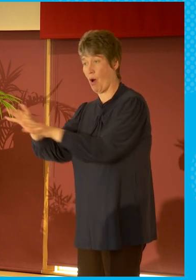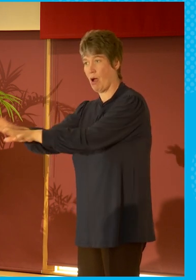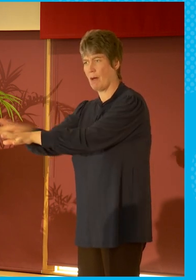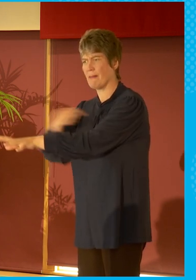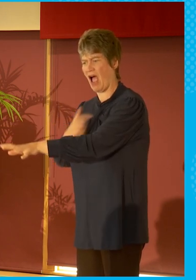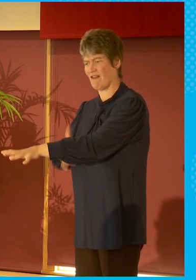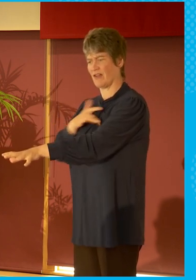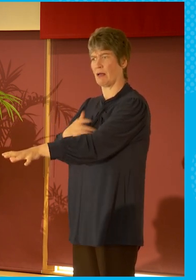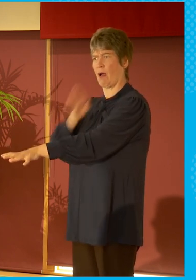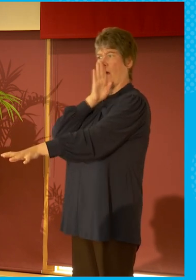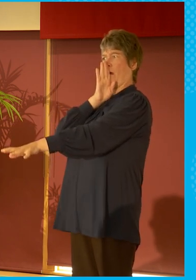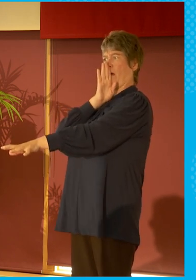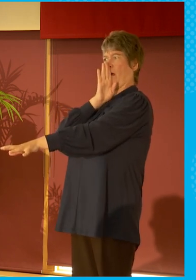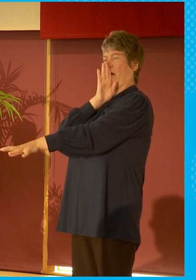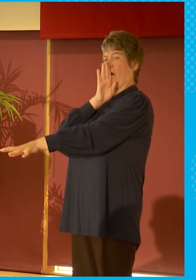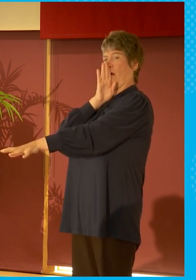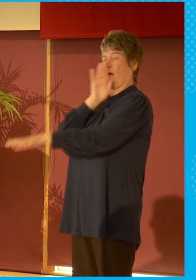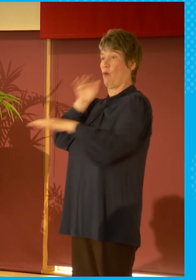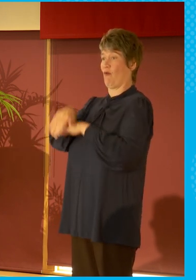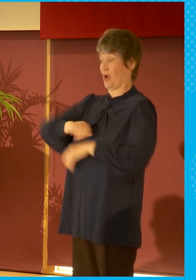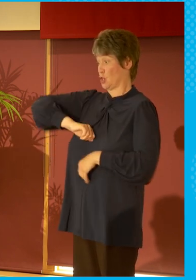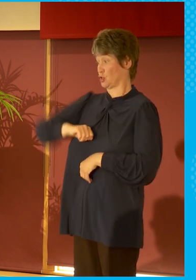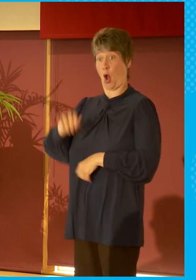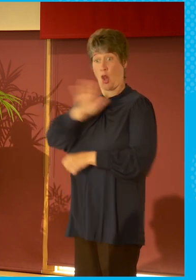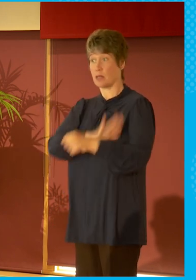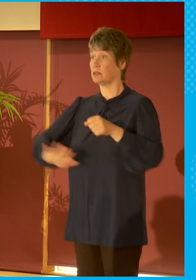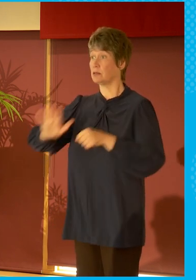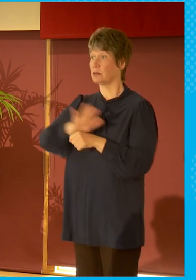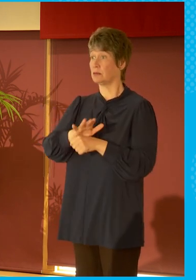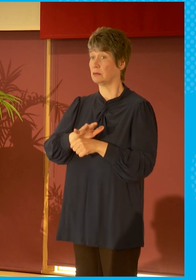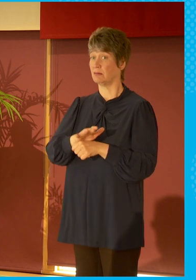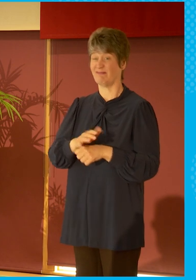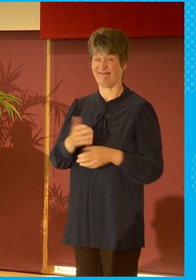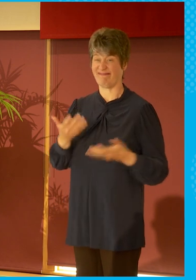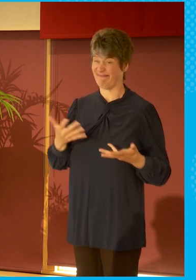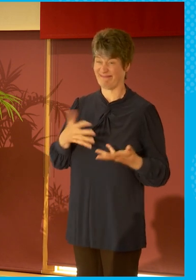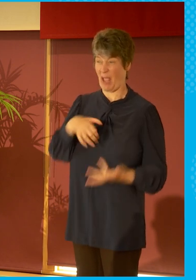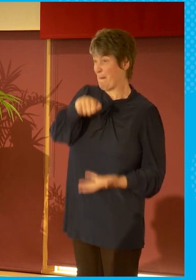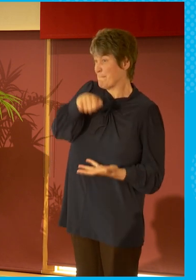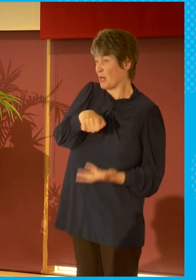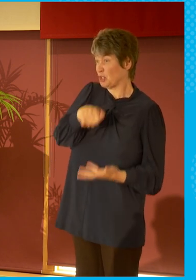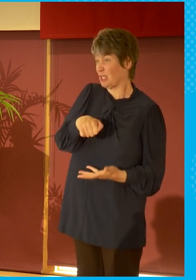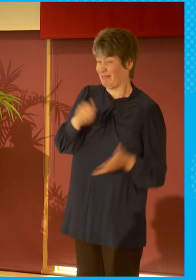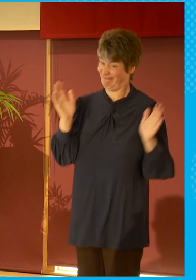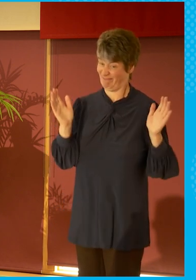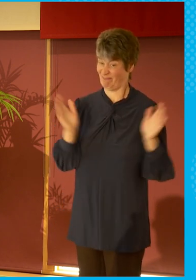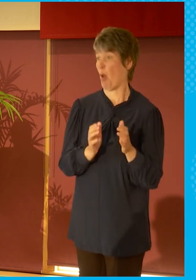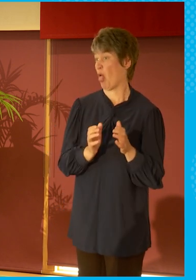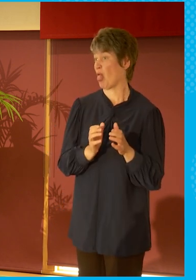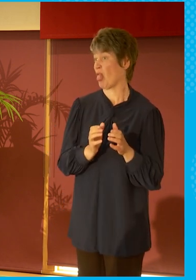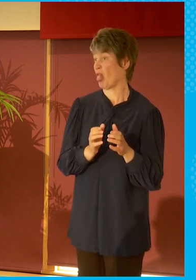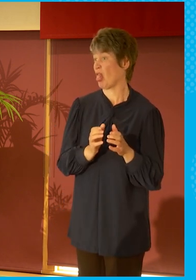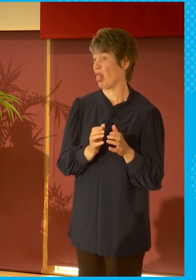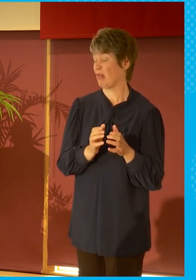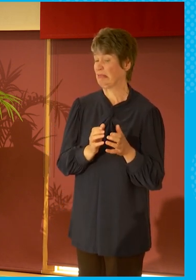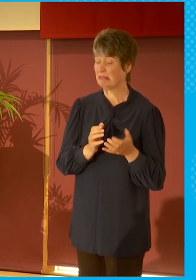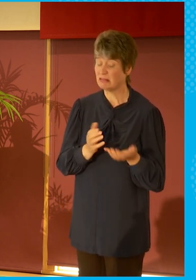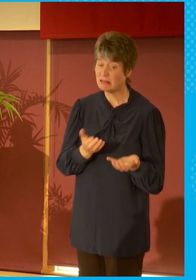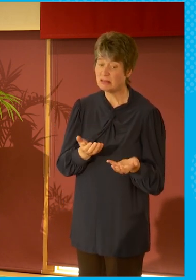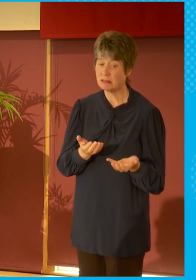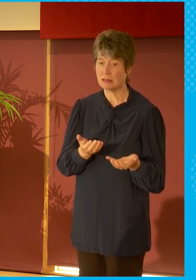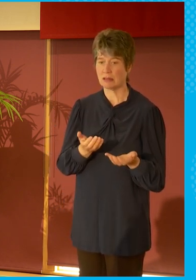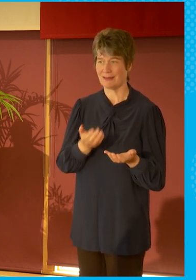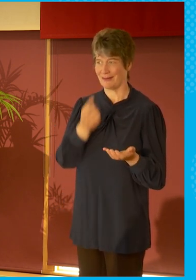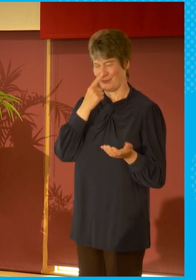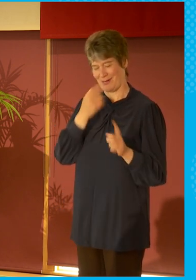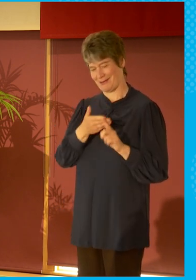in Scotland we don't have the budget, the budgets are very very small, you can sell a Scottish